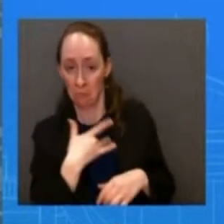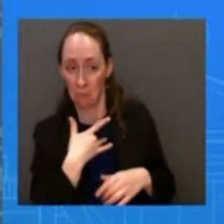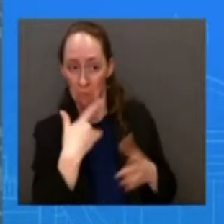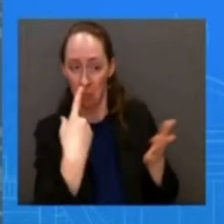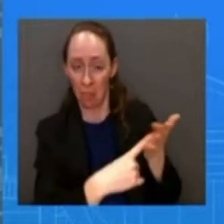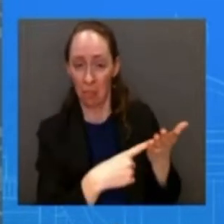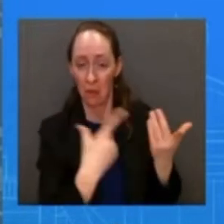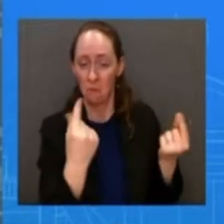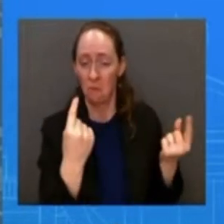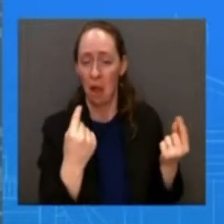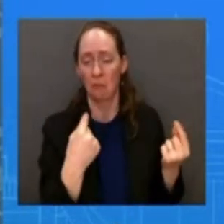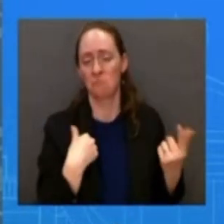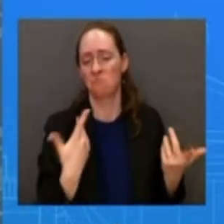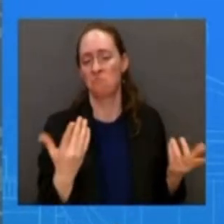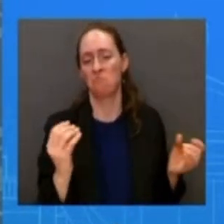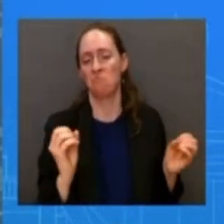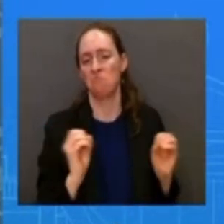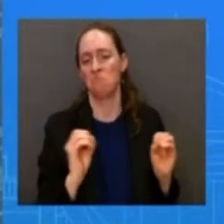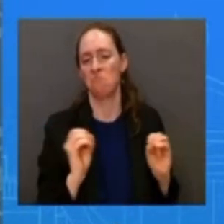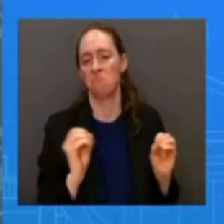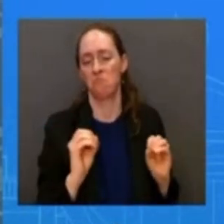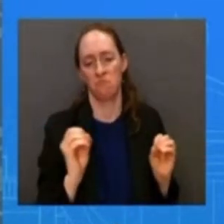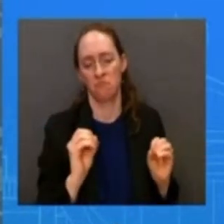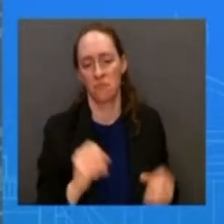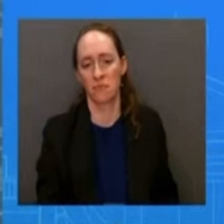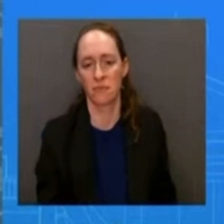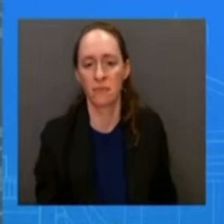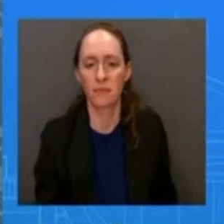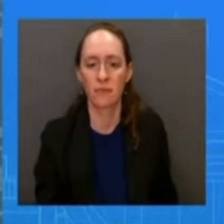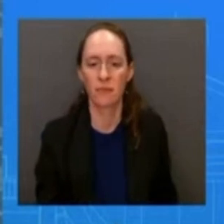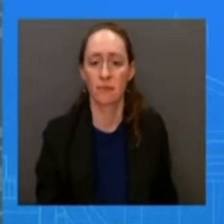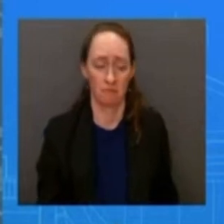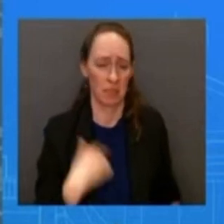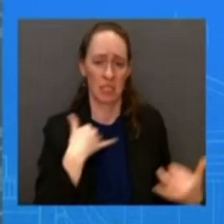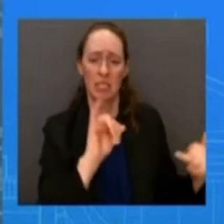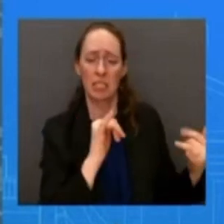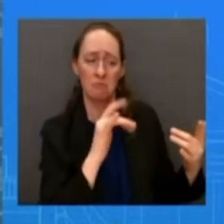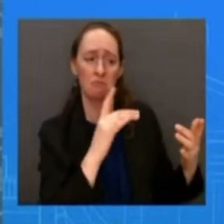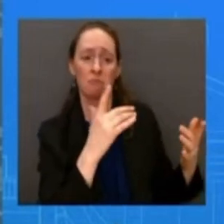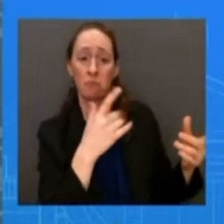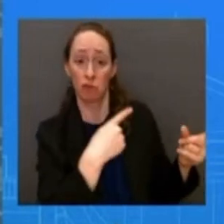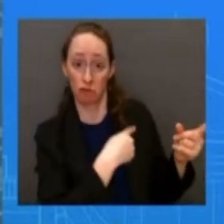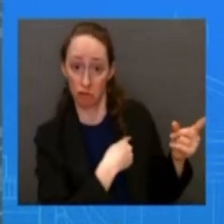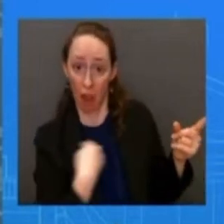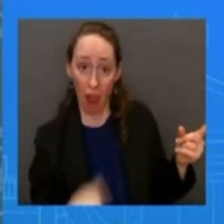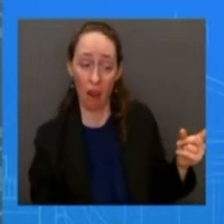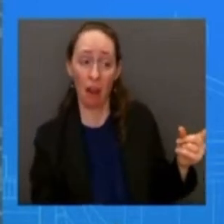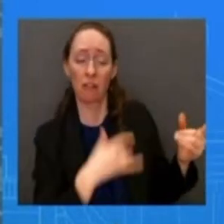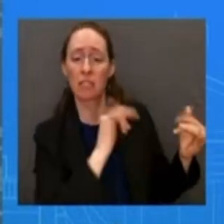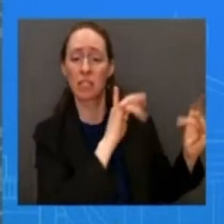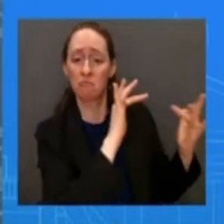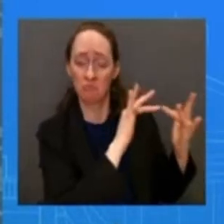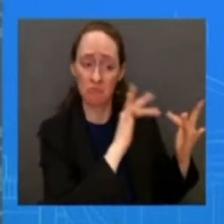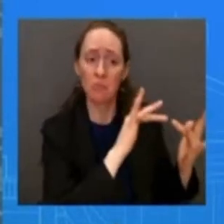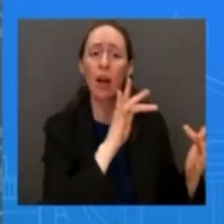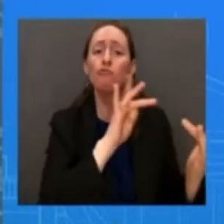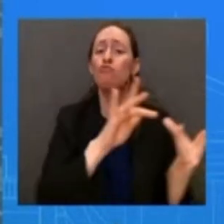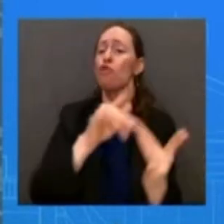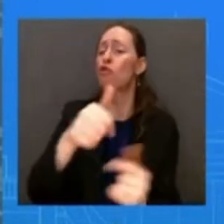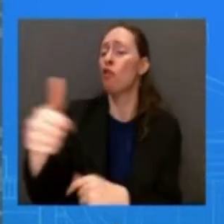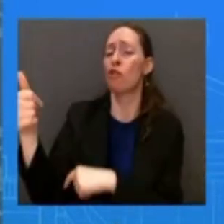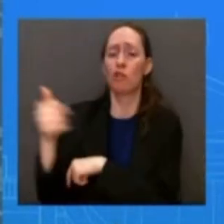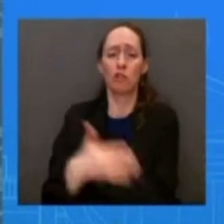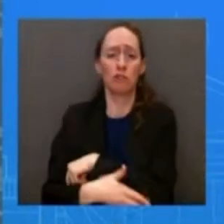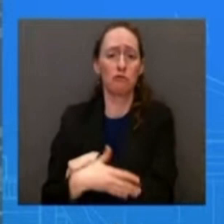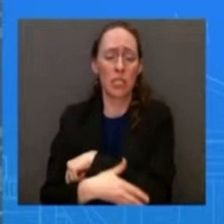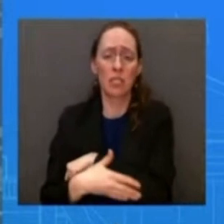with the prc and other countries globally to encourage them to take steps to to counter iran's destabilizing activities